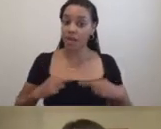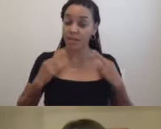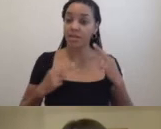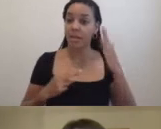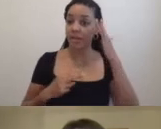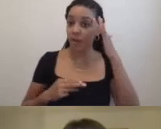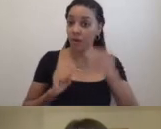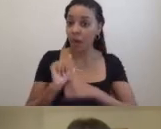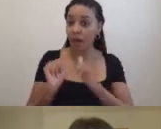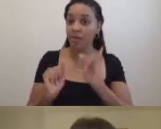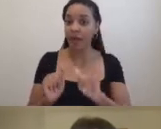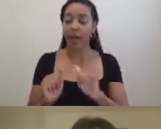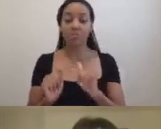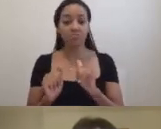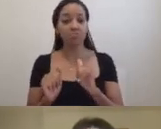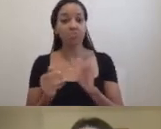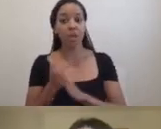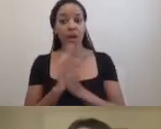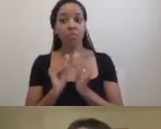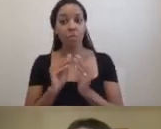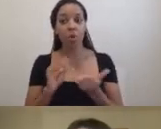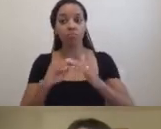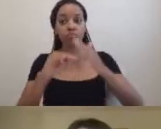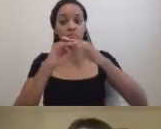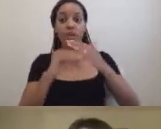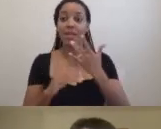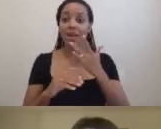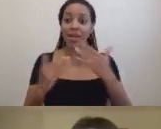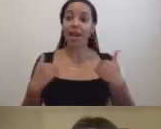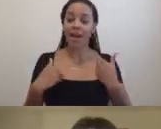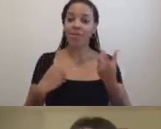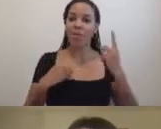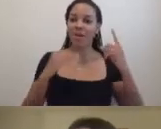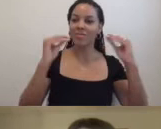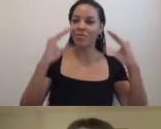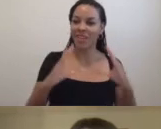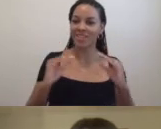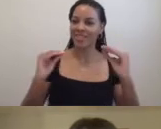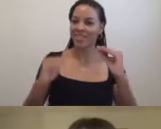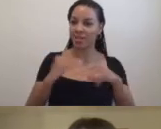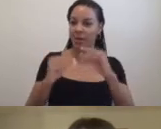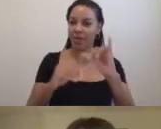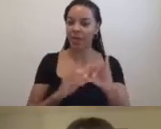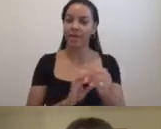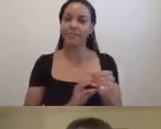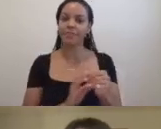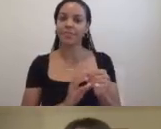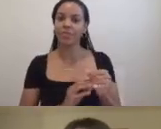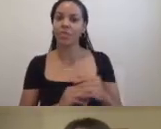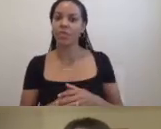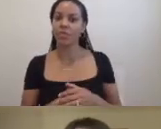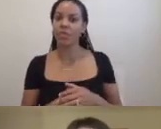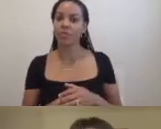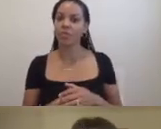course taught on the subject, and we're lucky that tomorrow, Amrelli Koko, who's the editor of, co-editor of perhaps the